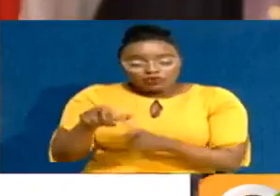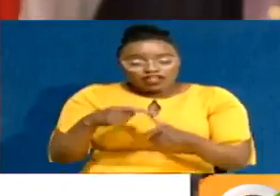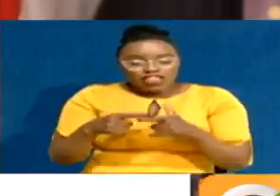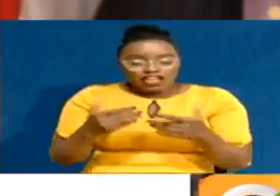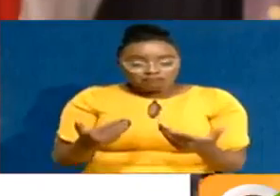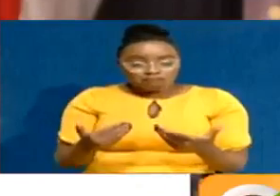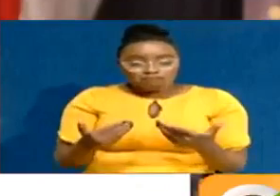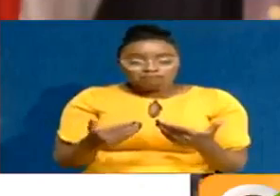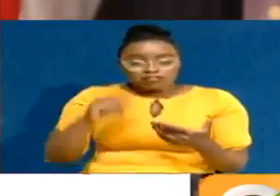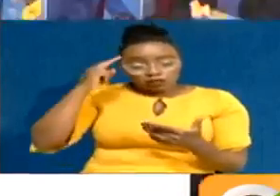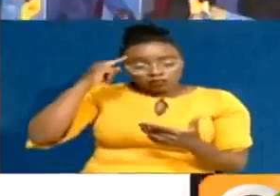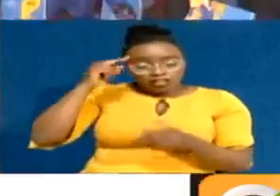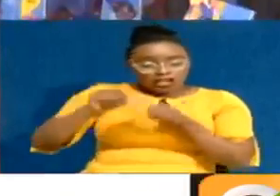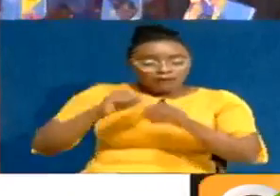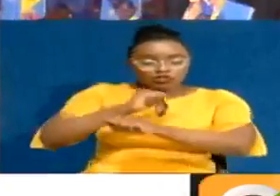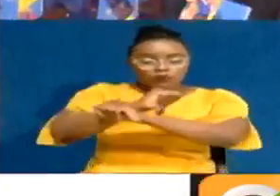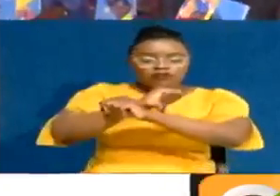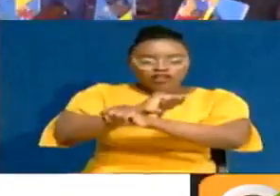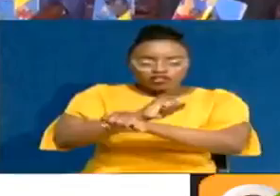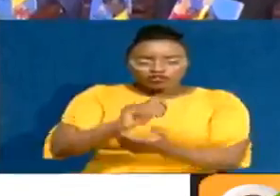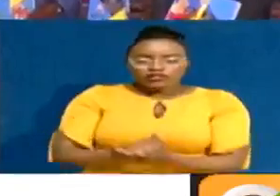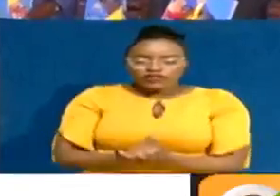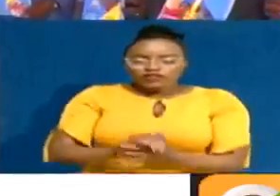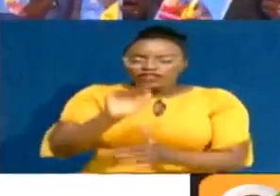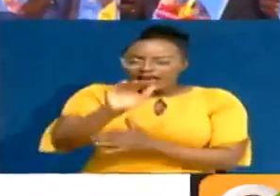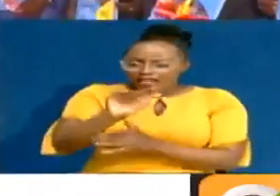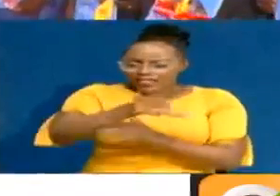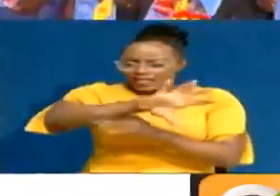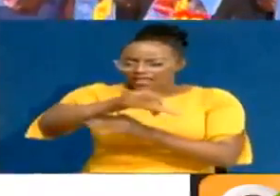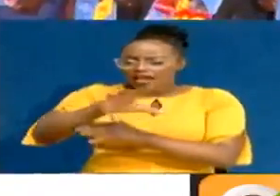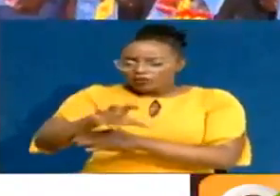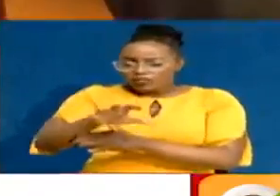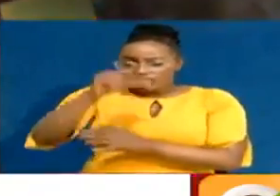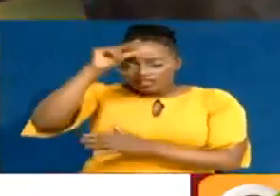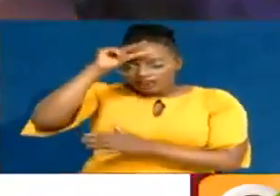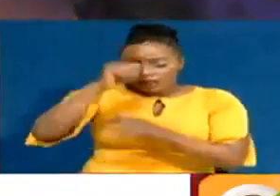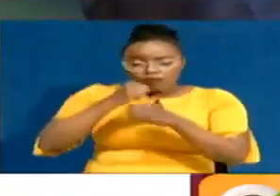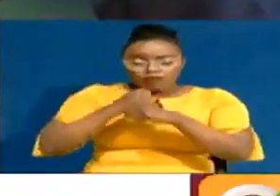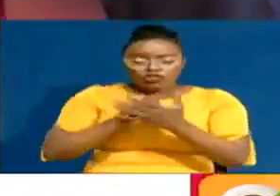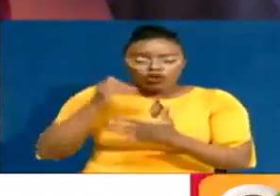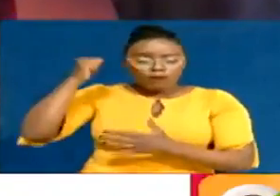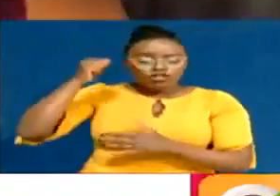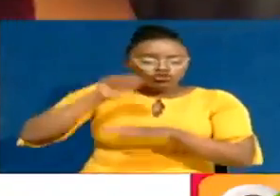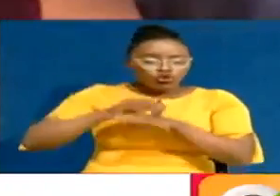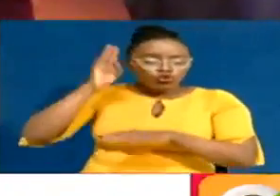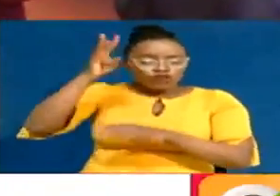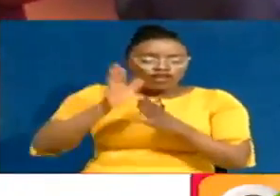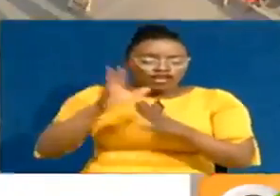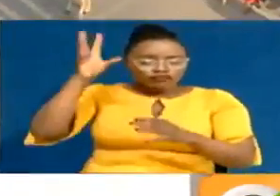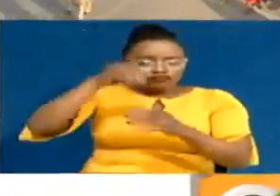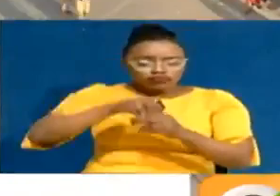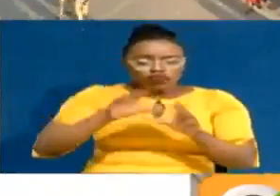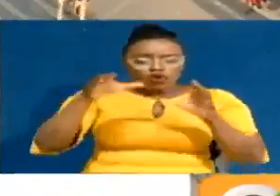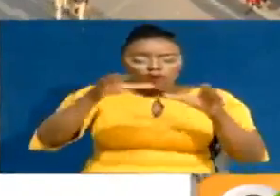so, I think prevention. The council called on county governments to ensure political goodwill and intentional inclusion of